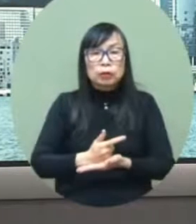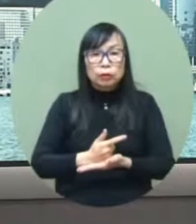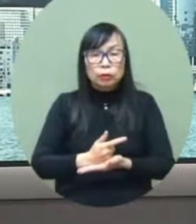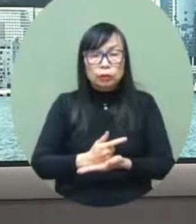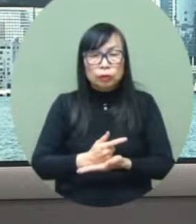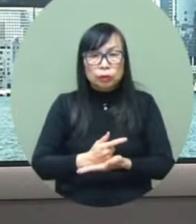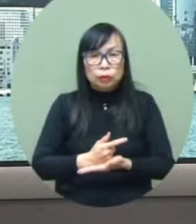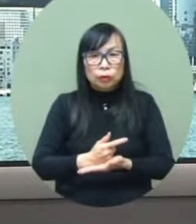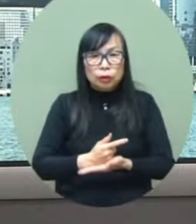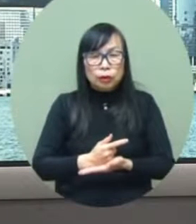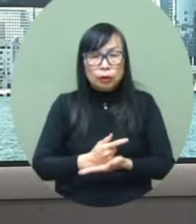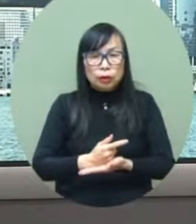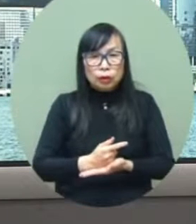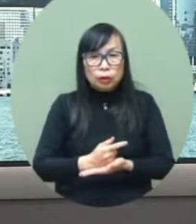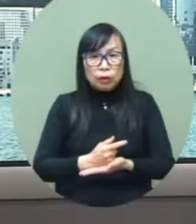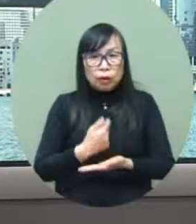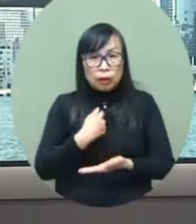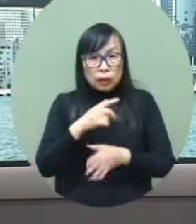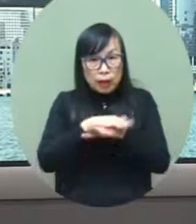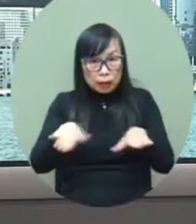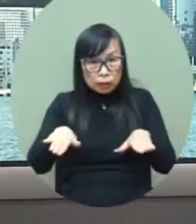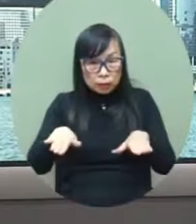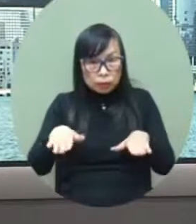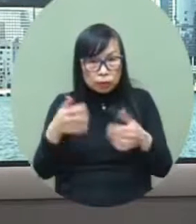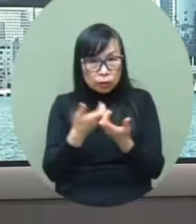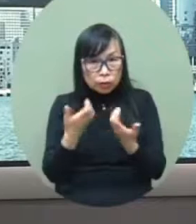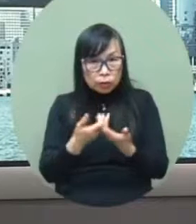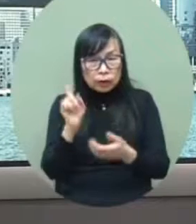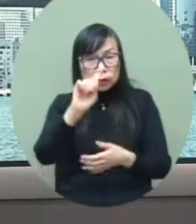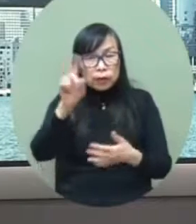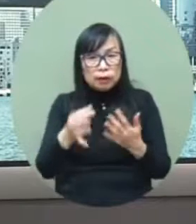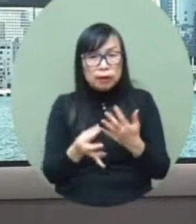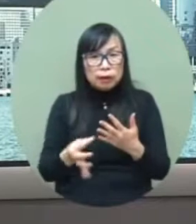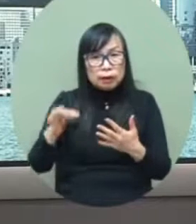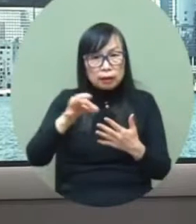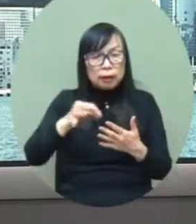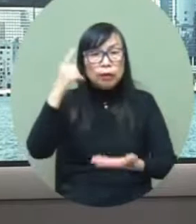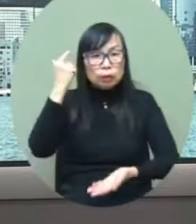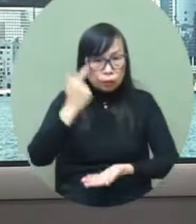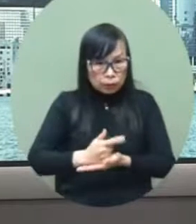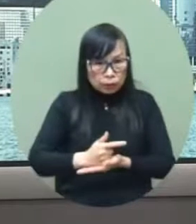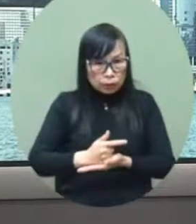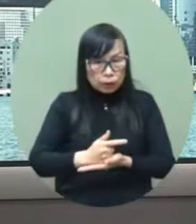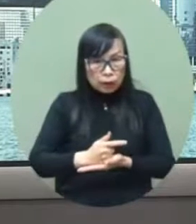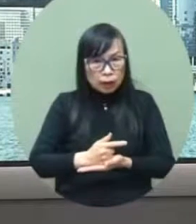so there's a need to look at the data and arrive at the decision